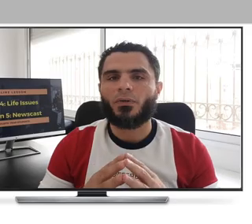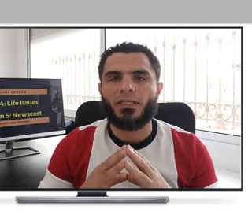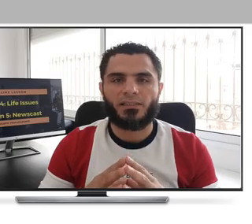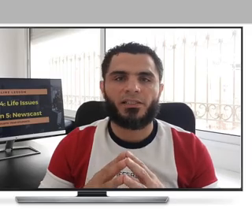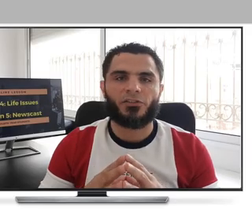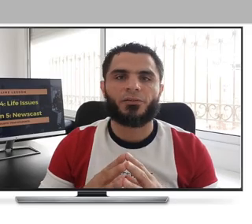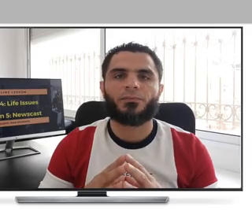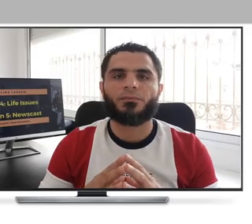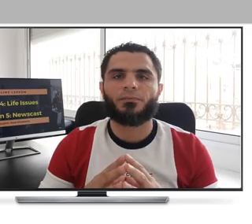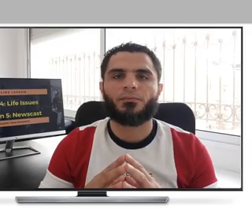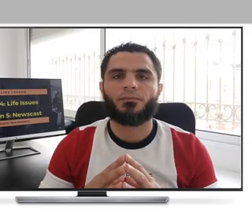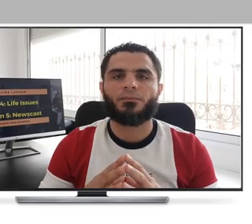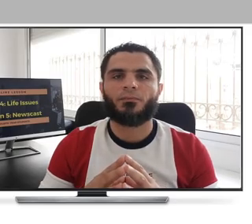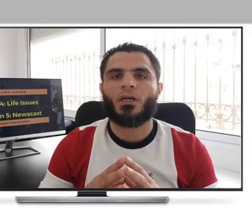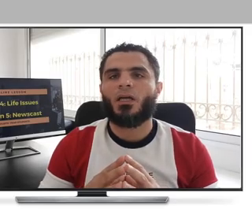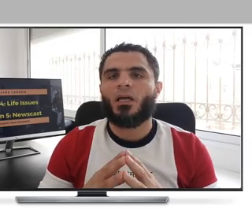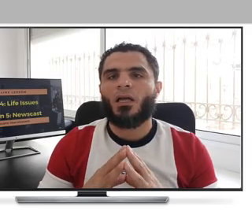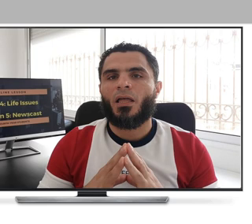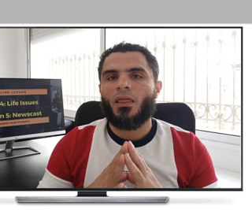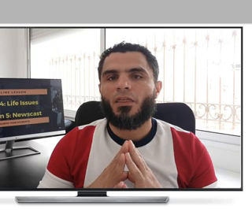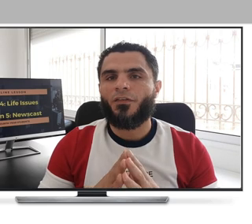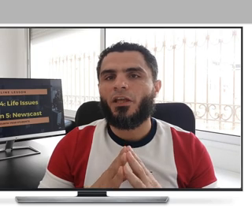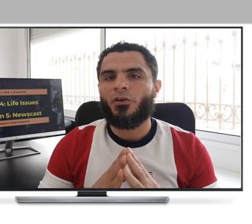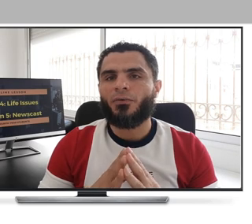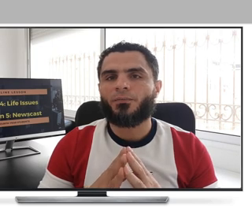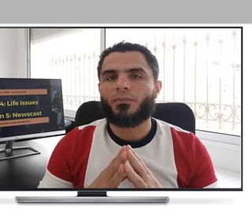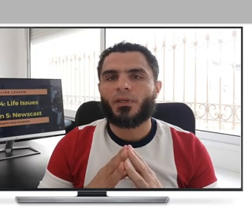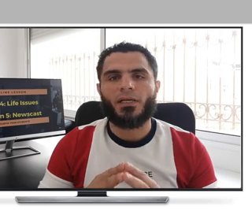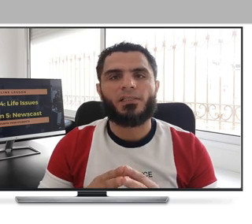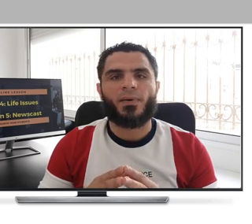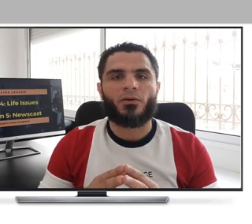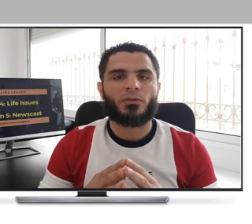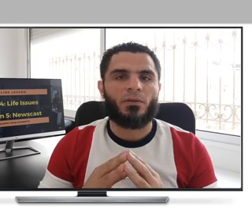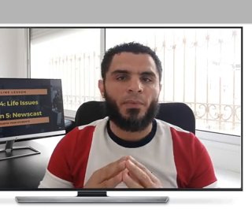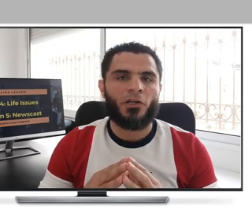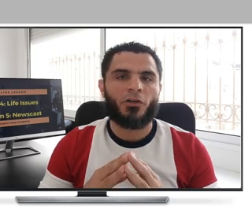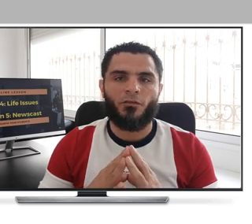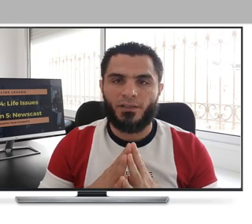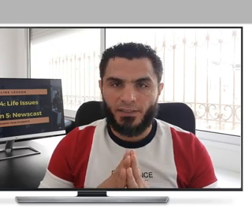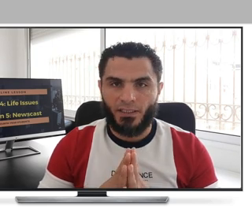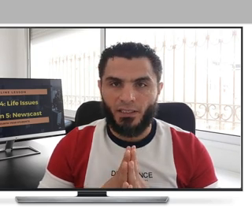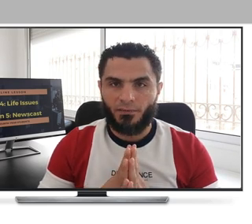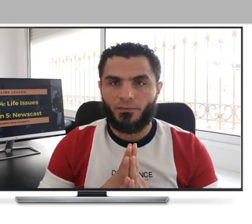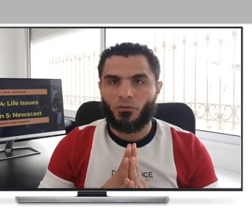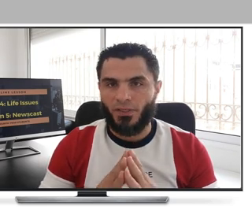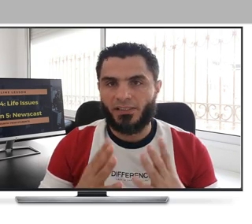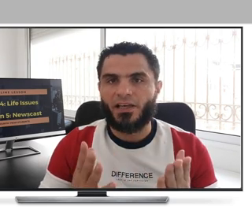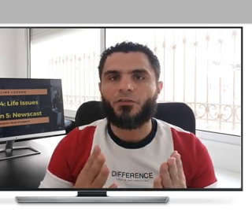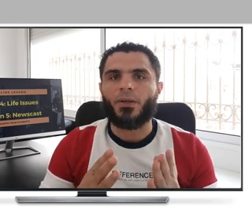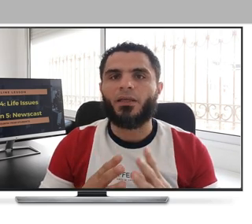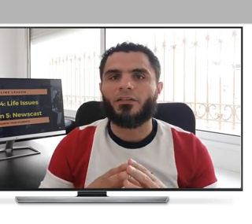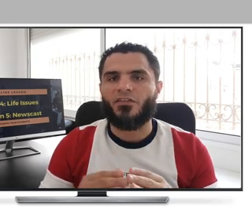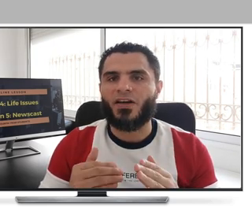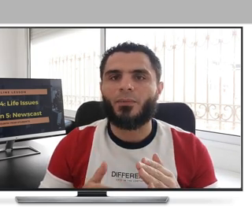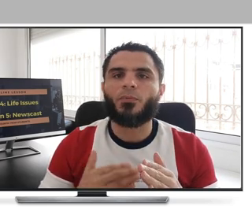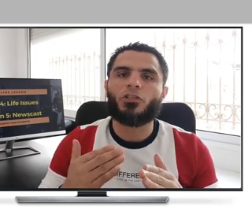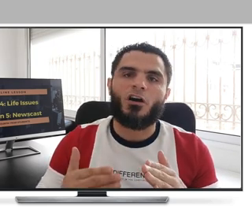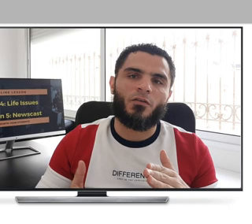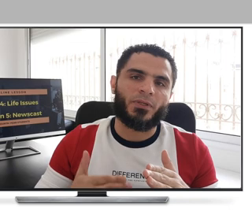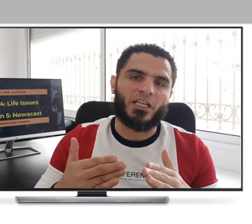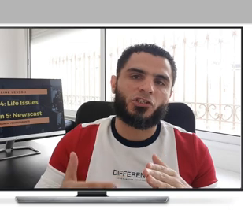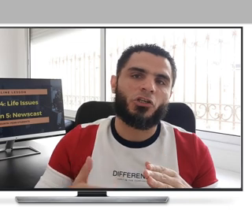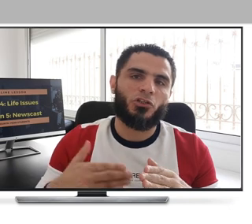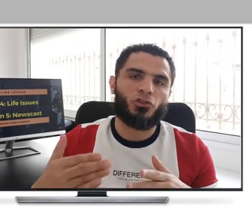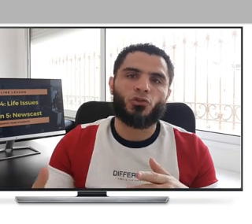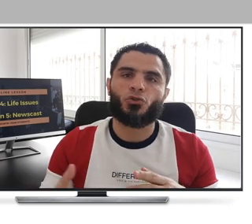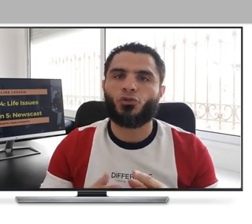Now, let's answer. The video is about the mayor of the city who is covering the development